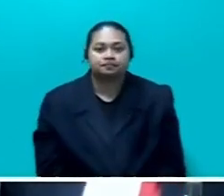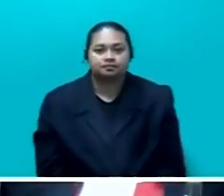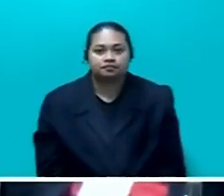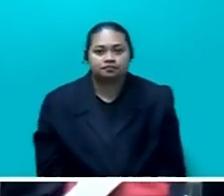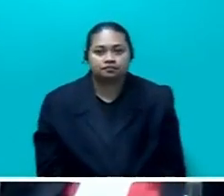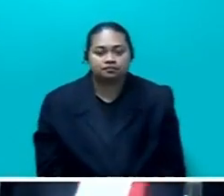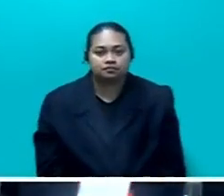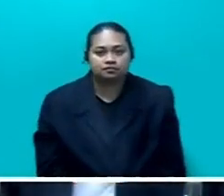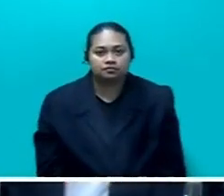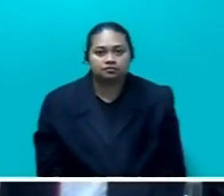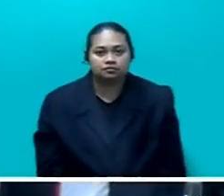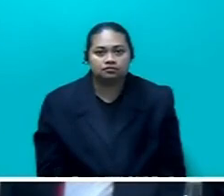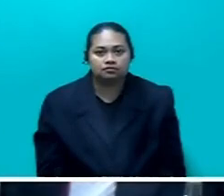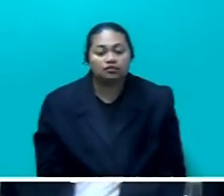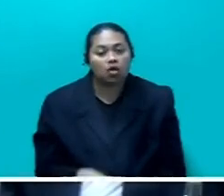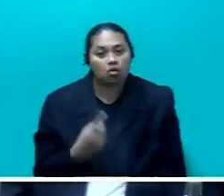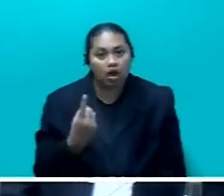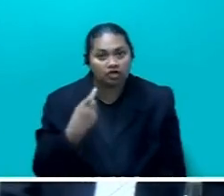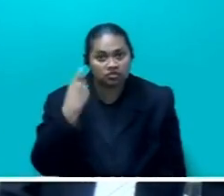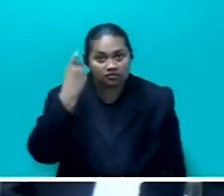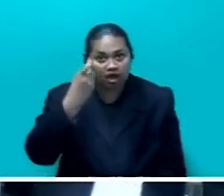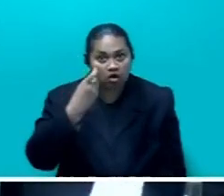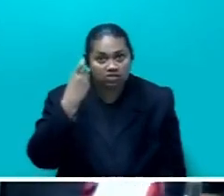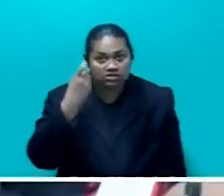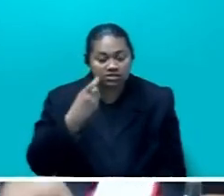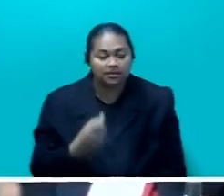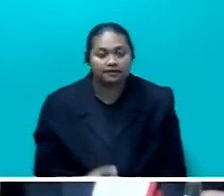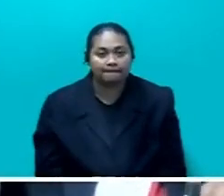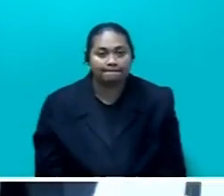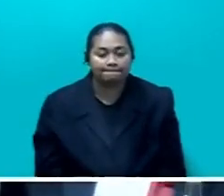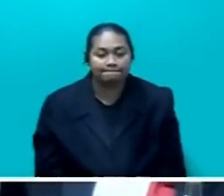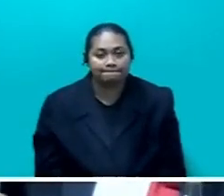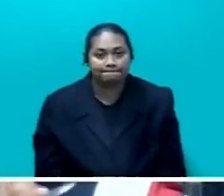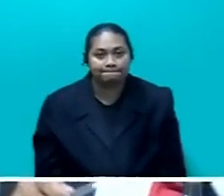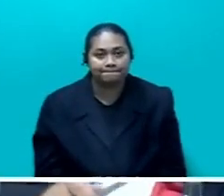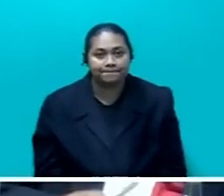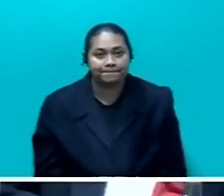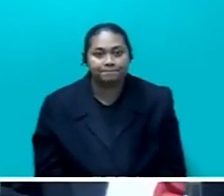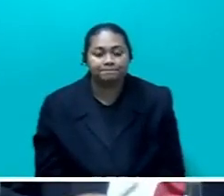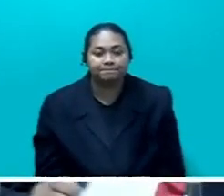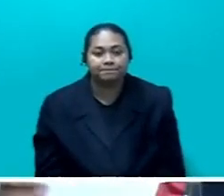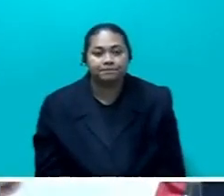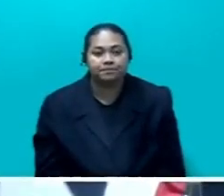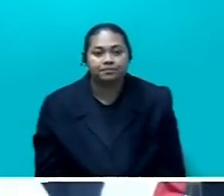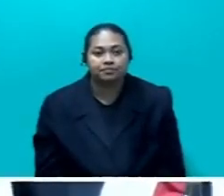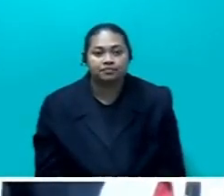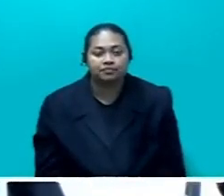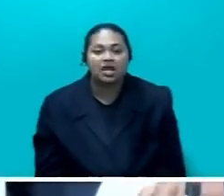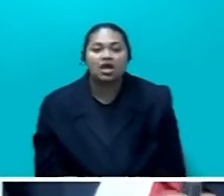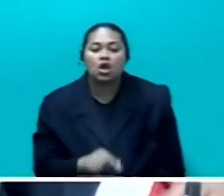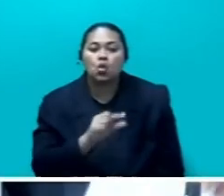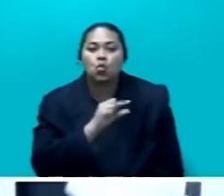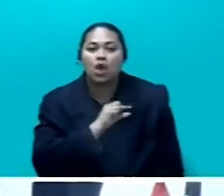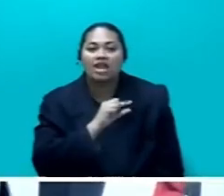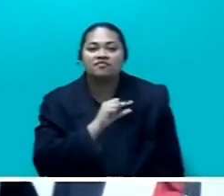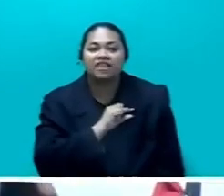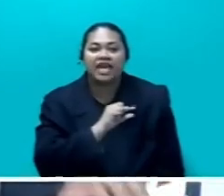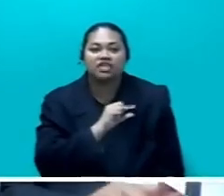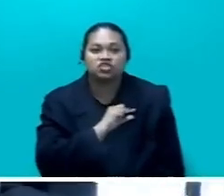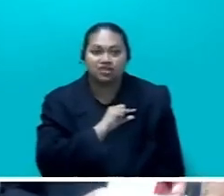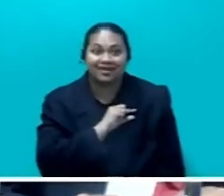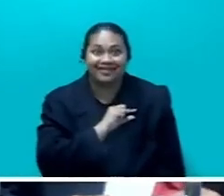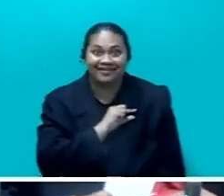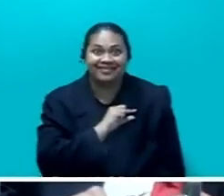One of the concerns at the moment, honourable Speaker, is that the qualification by naturalisation.